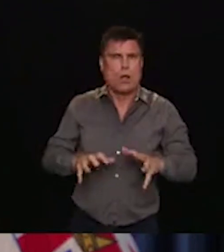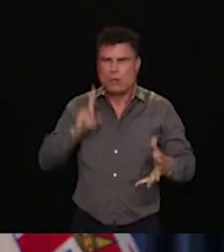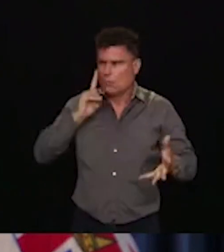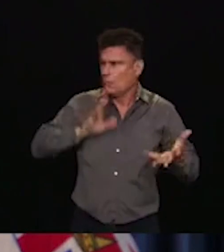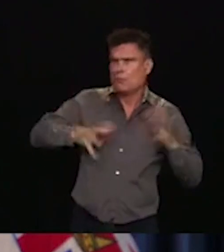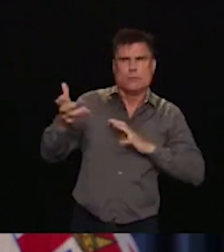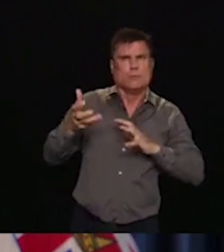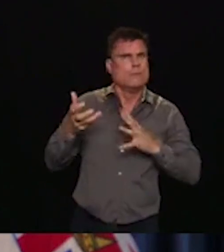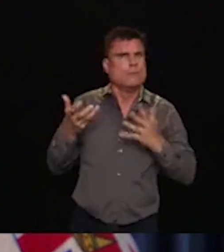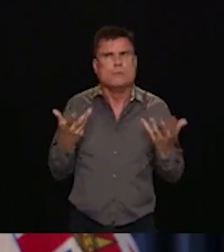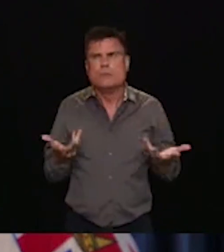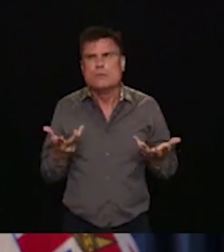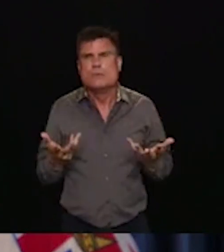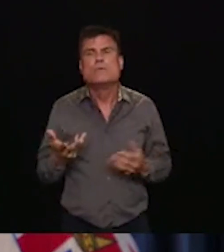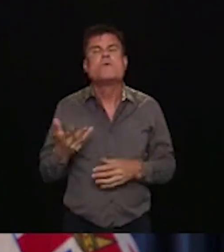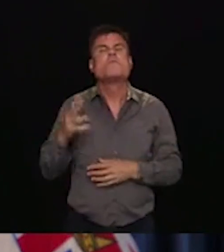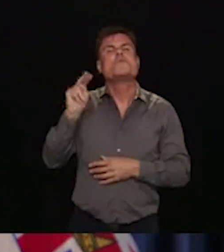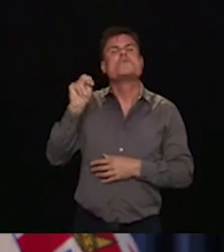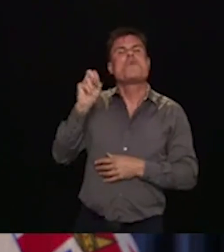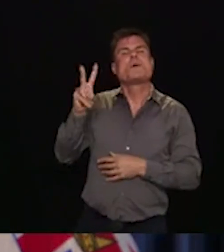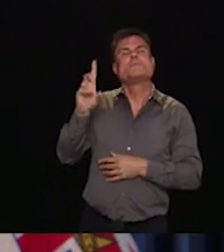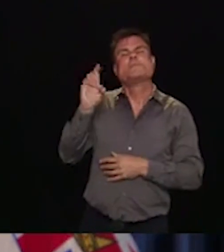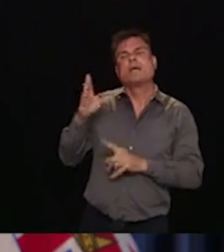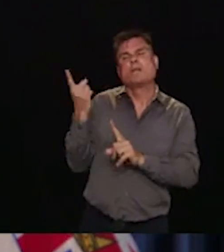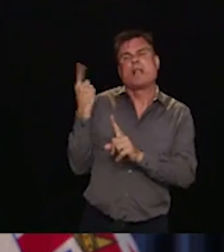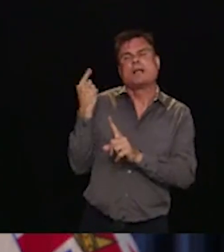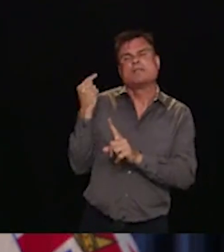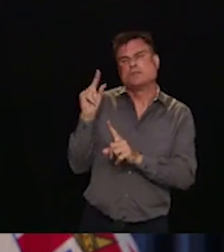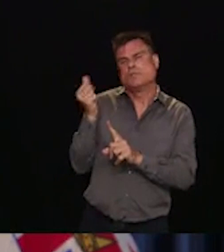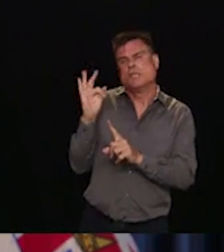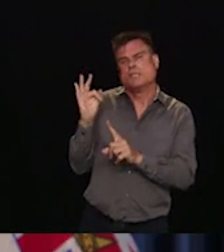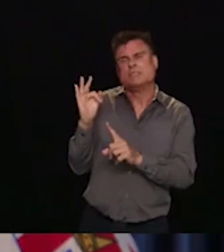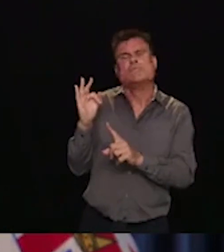strata insurance market that went well beyond any